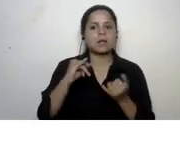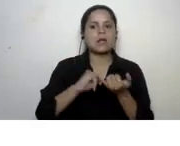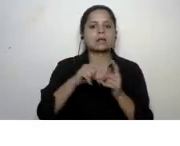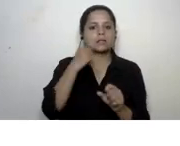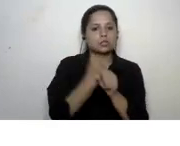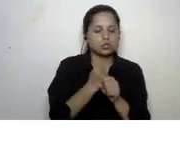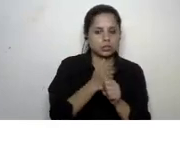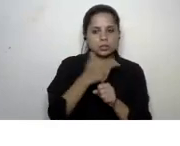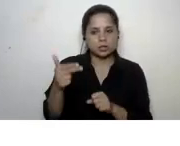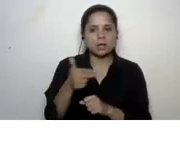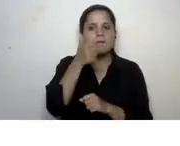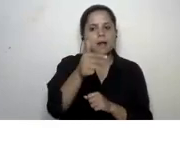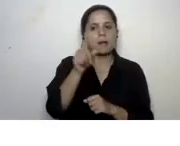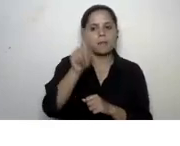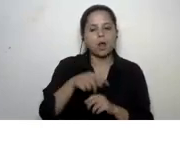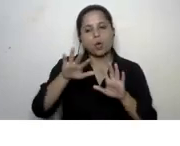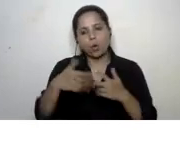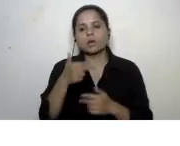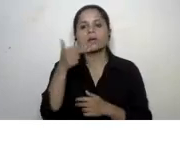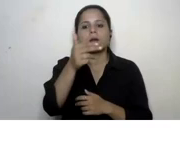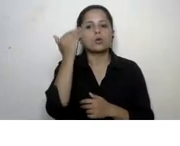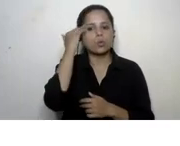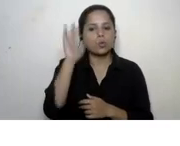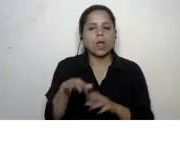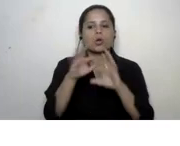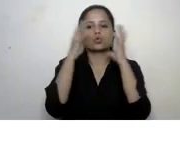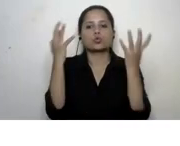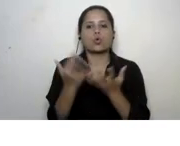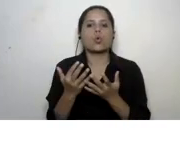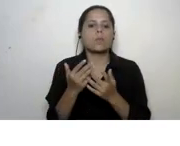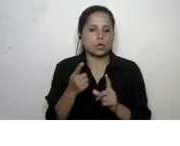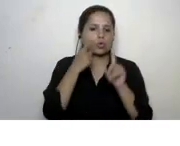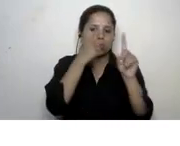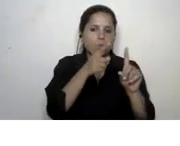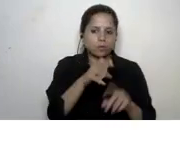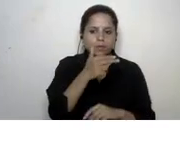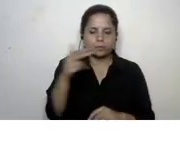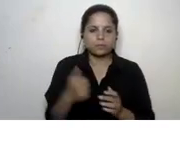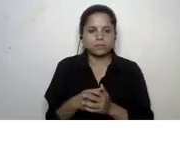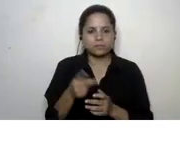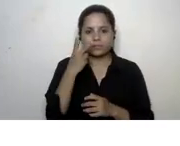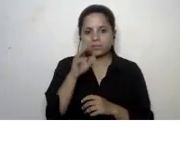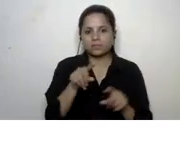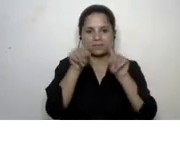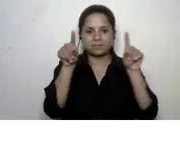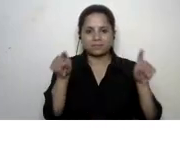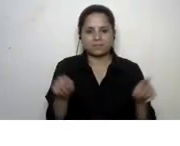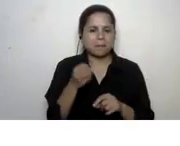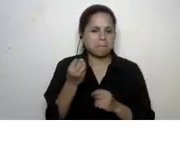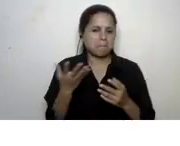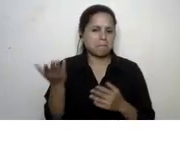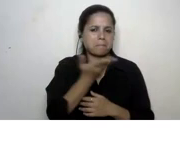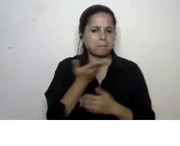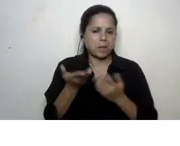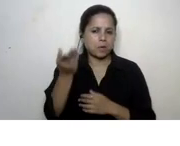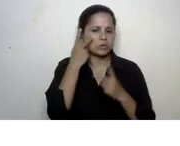sustainable development goals they're also known as global goals so here is this iconic poster which many of you might have already